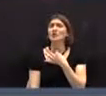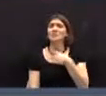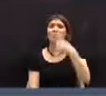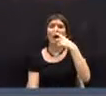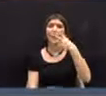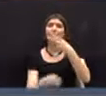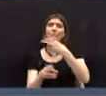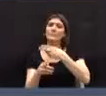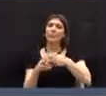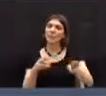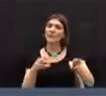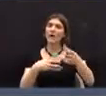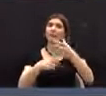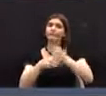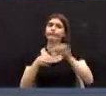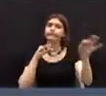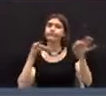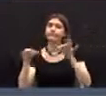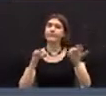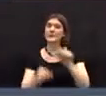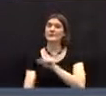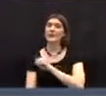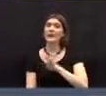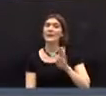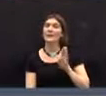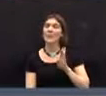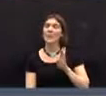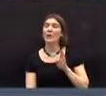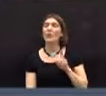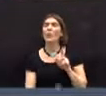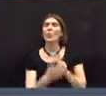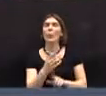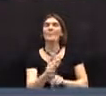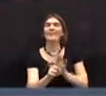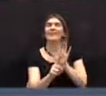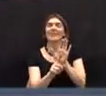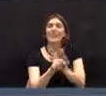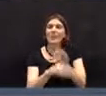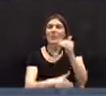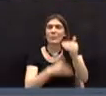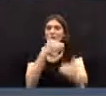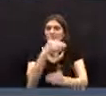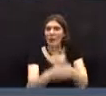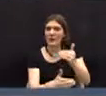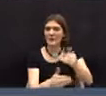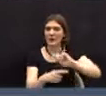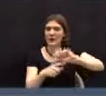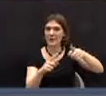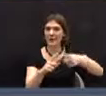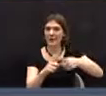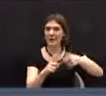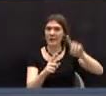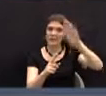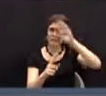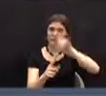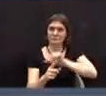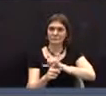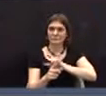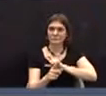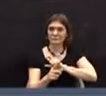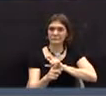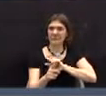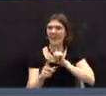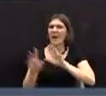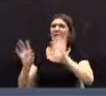very brief explanation from the select board about the process that is planned for moving forward with the project that's under discussion.